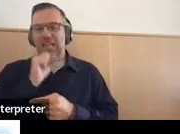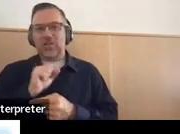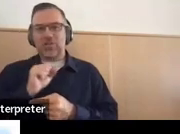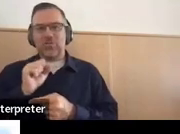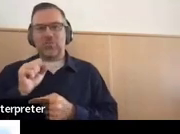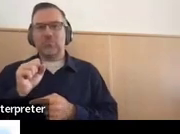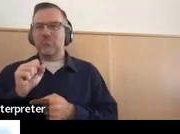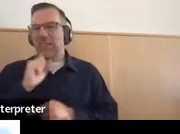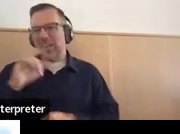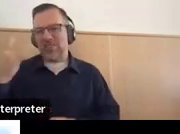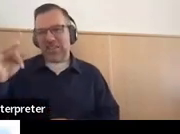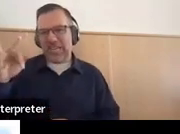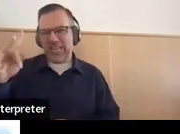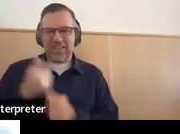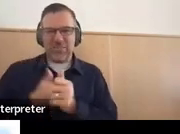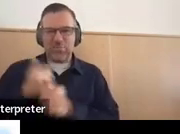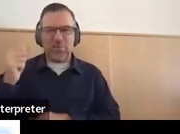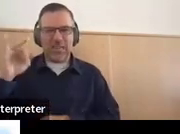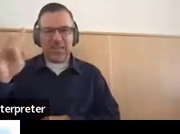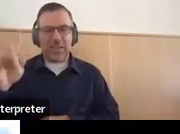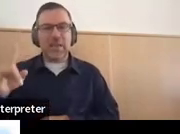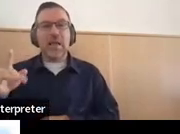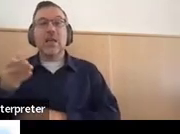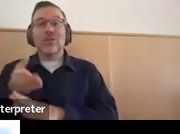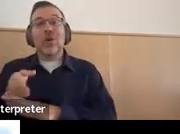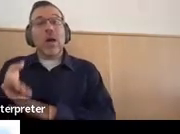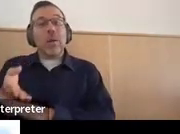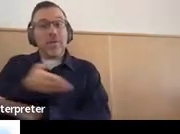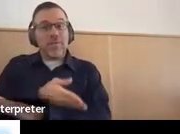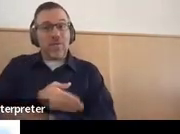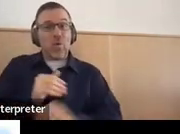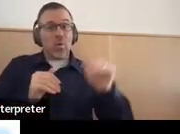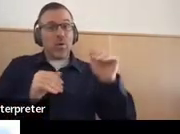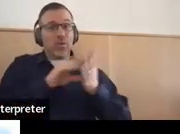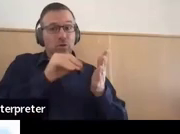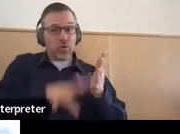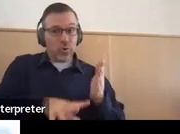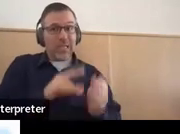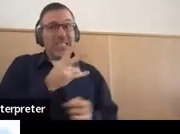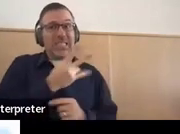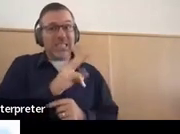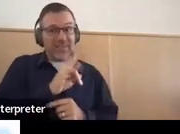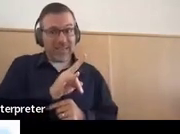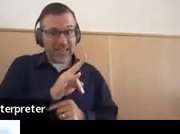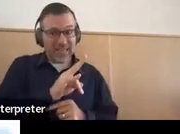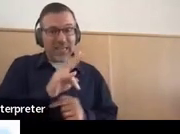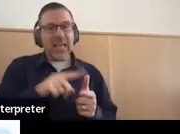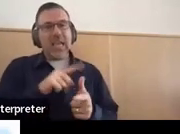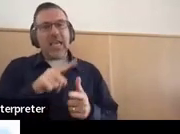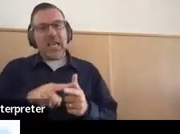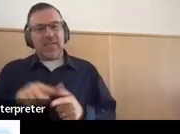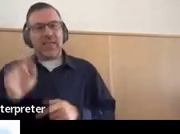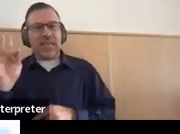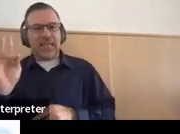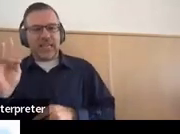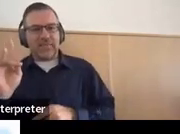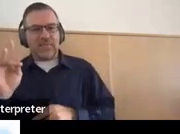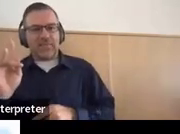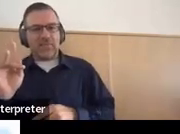IEP meeting for the child turning 17, and obviously, this date doesn't change. date you hold them was the date you hold them.